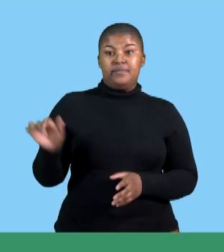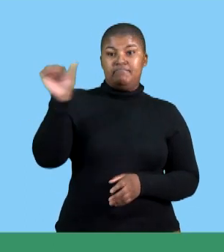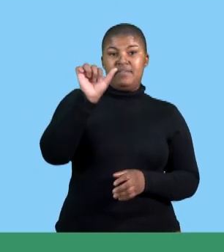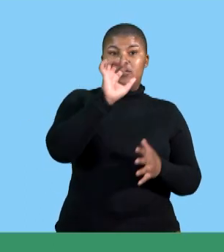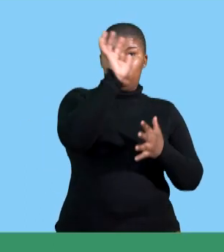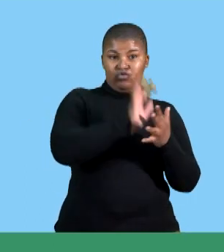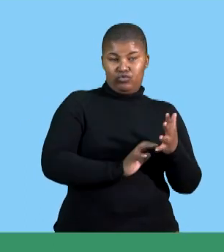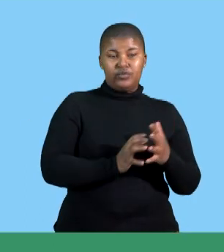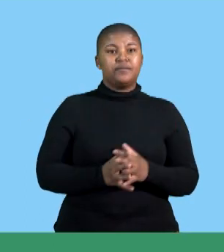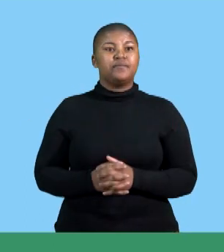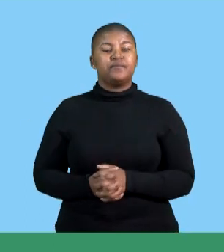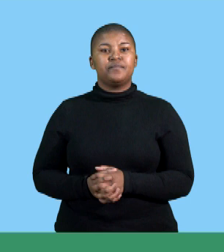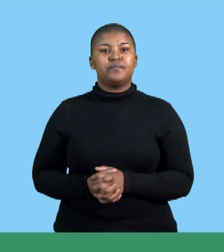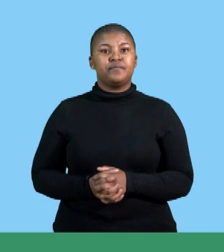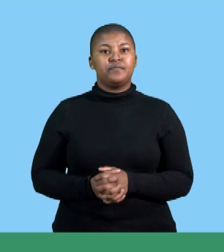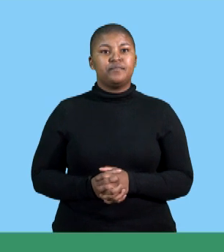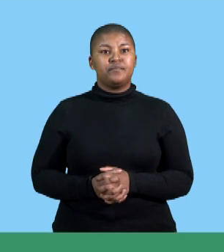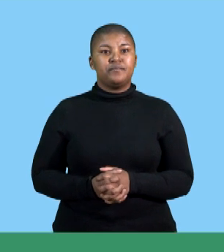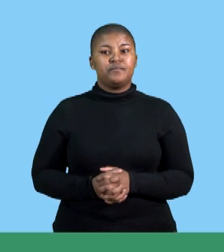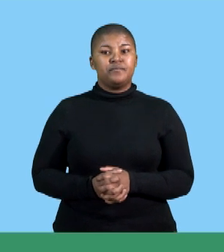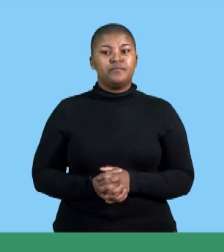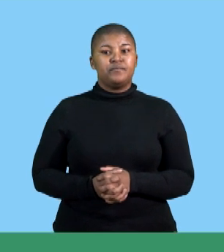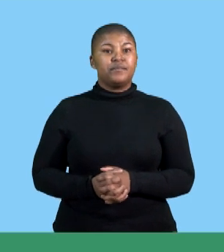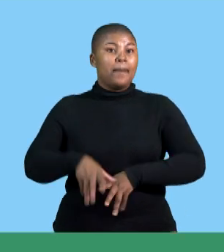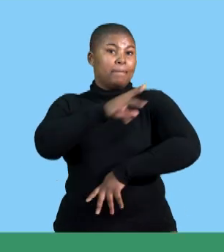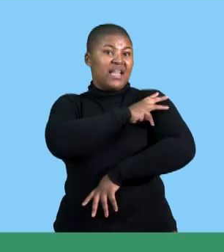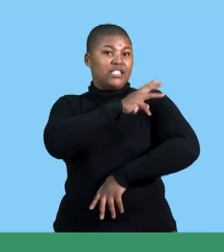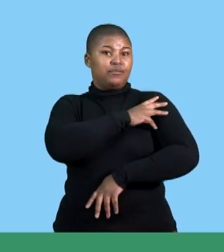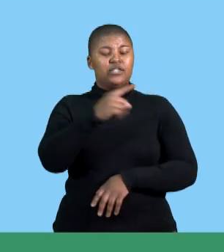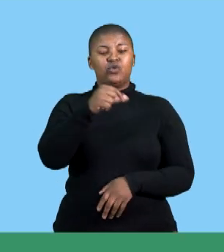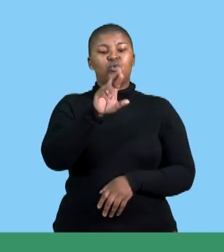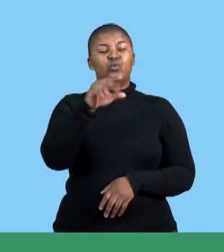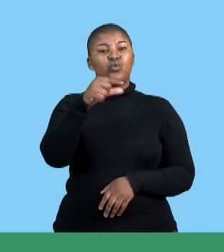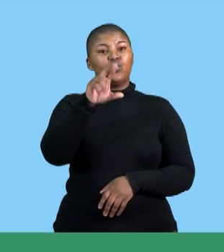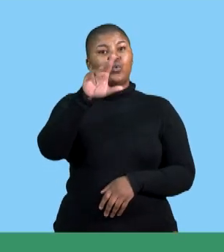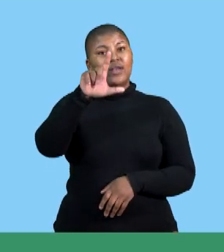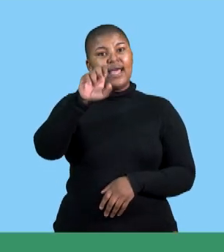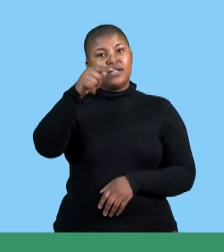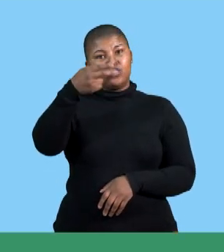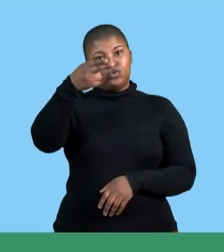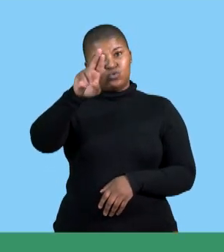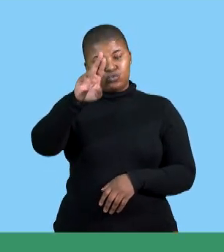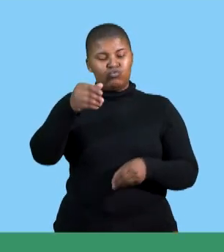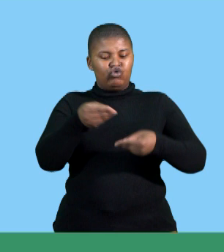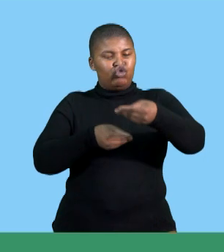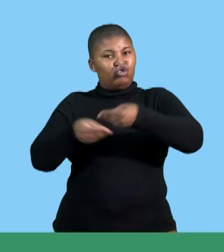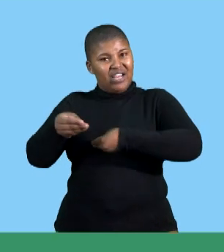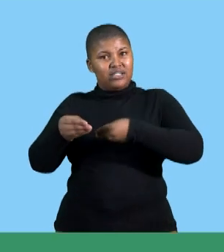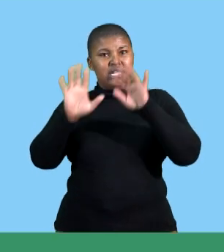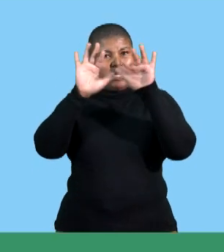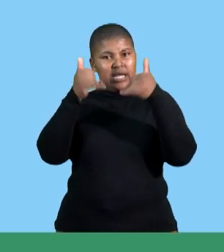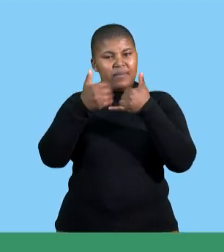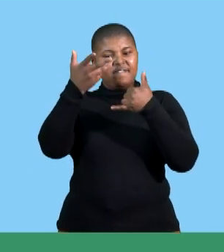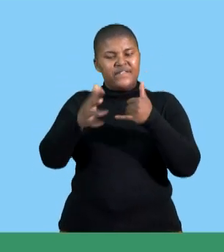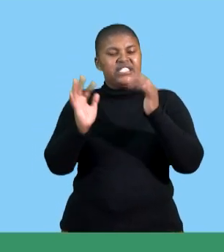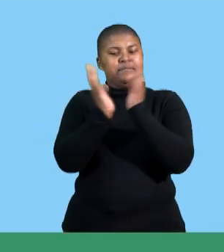scenario the management of google of guguletu trading held an annual general meeting with all